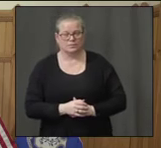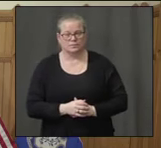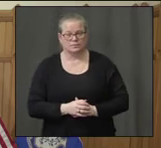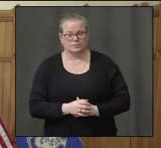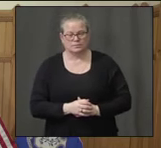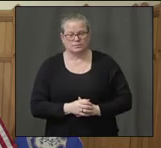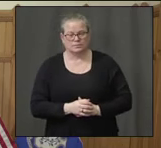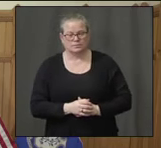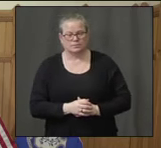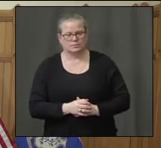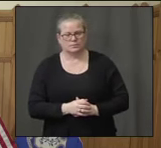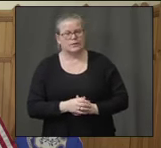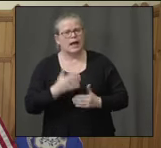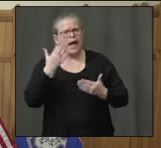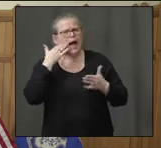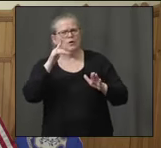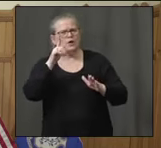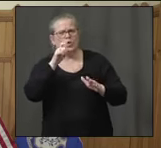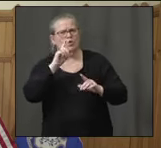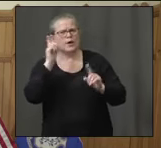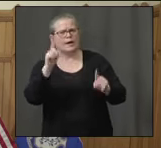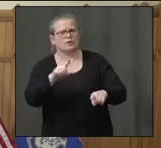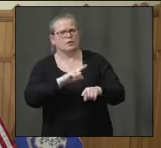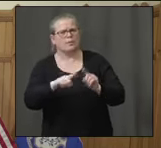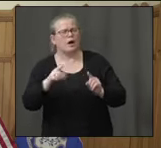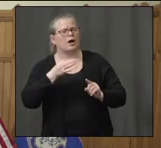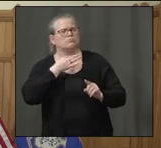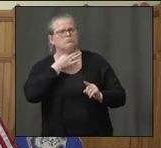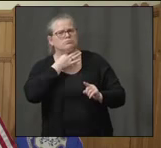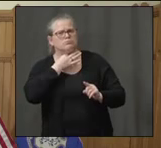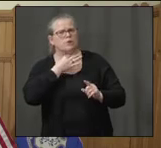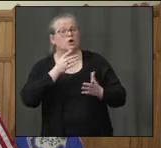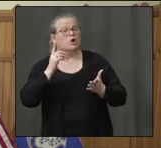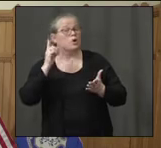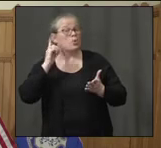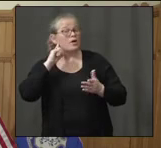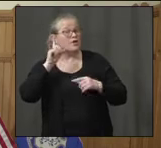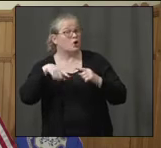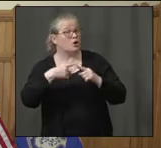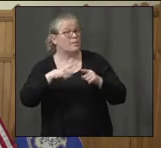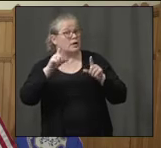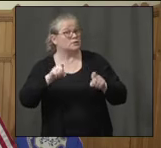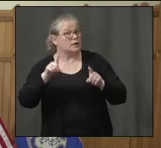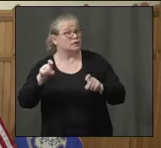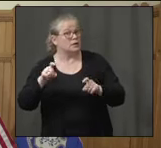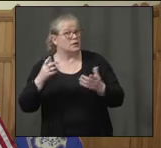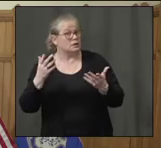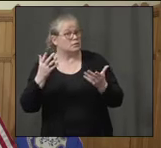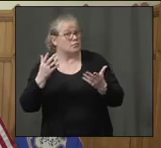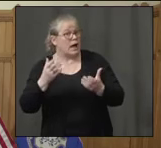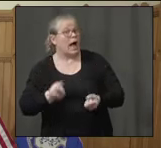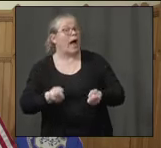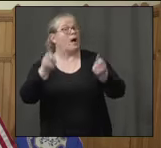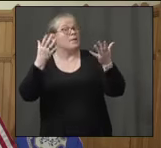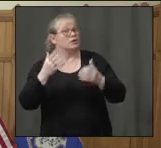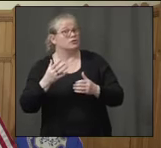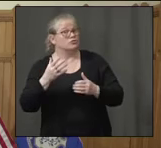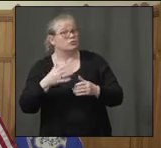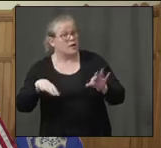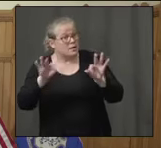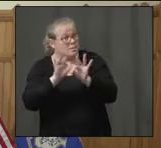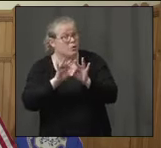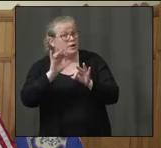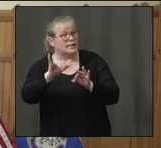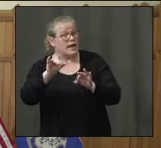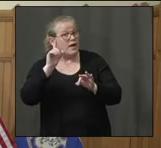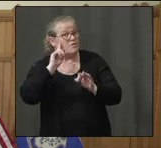I don't know who wants to take the question, but antibody testing. We've heard a lot about it, but are we doing it? How much are we doing? And how important is that to getting the state back